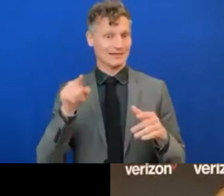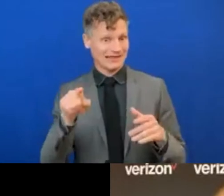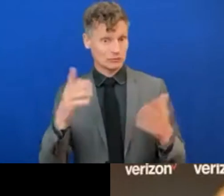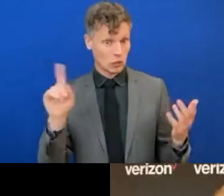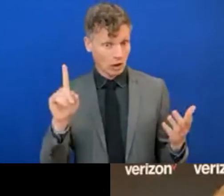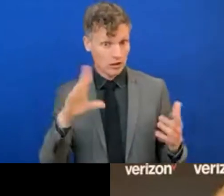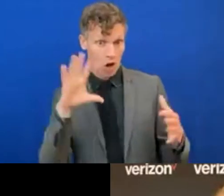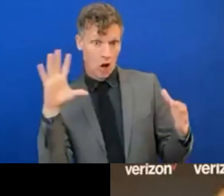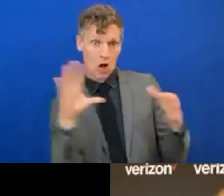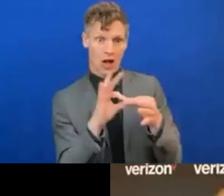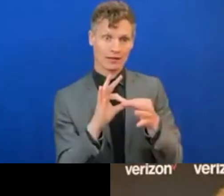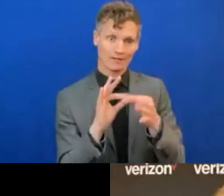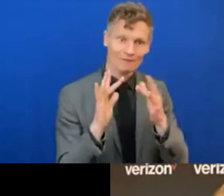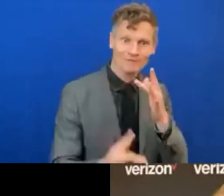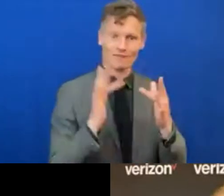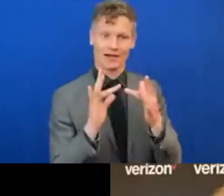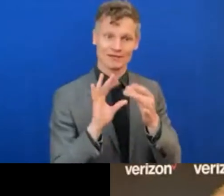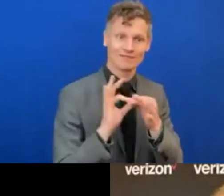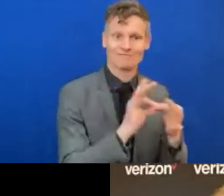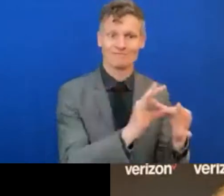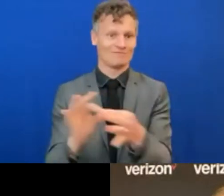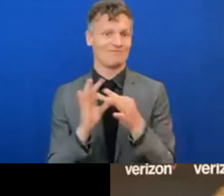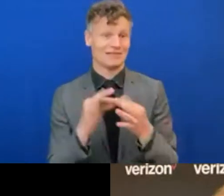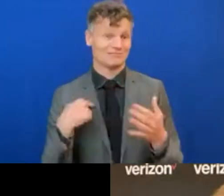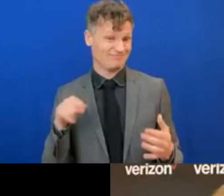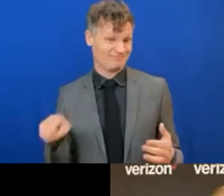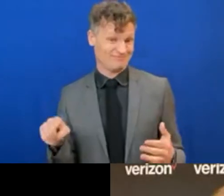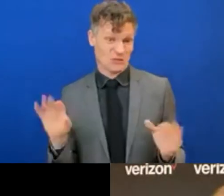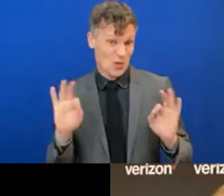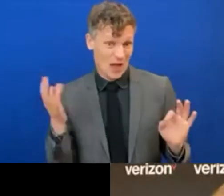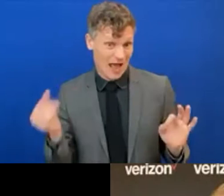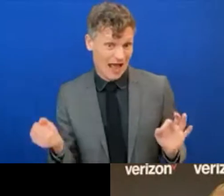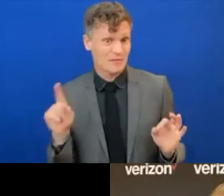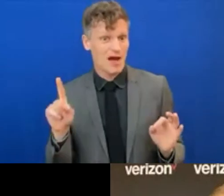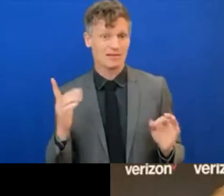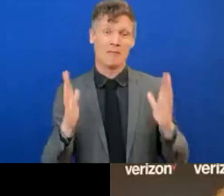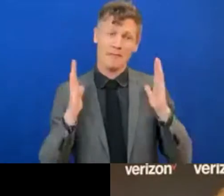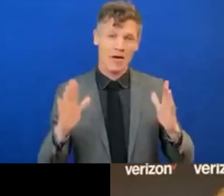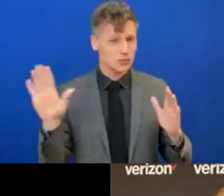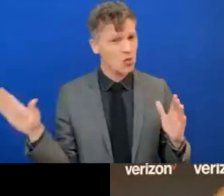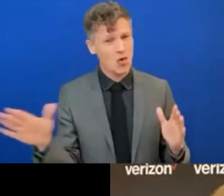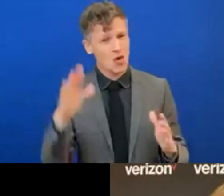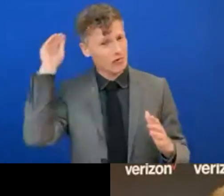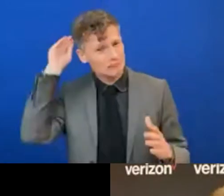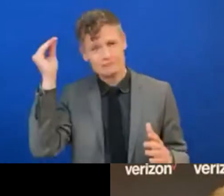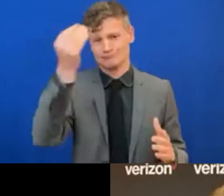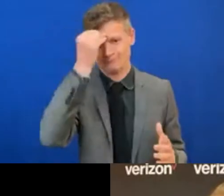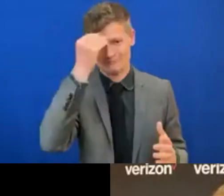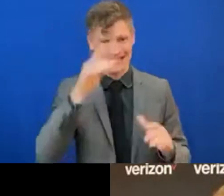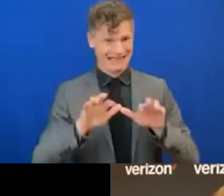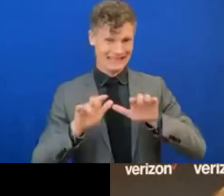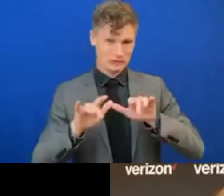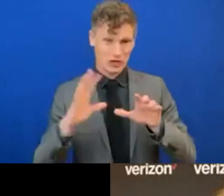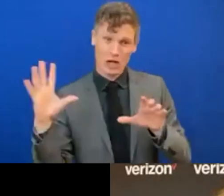enormous force and platform and an understanding how important the digital inclusion is in our society to be part of it.